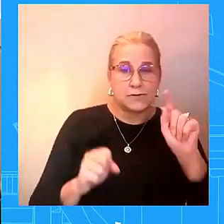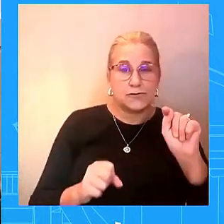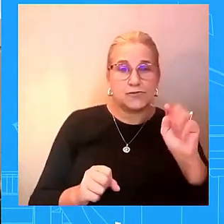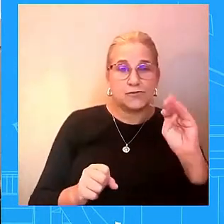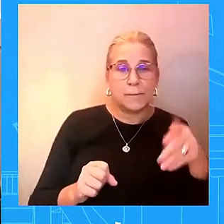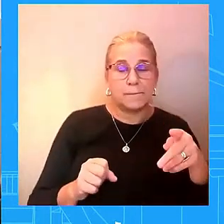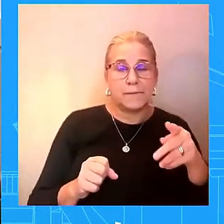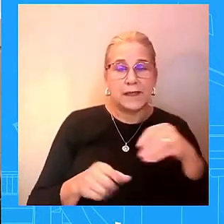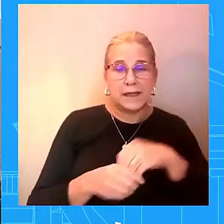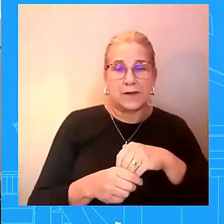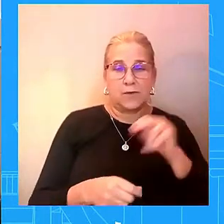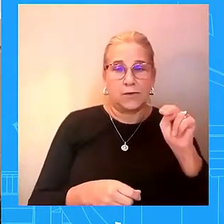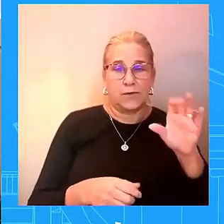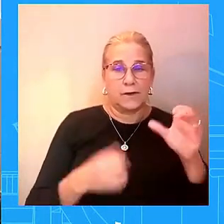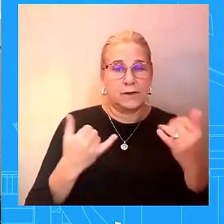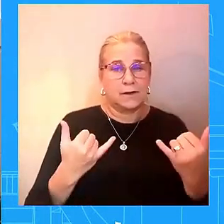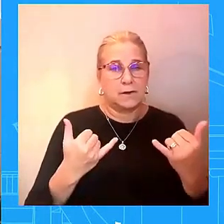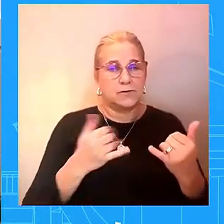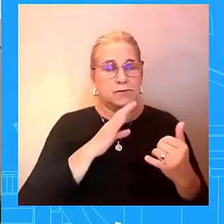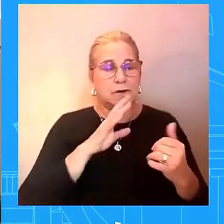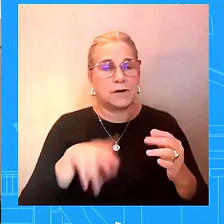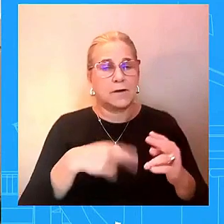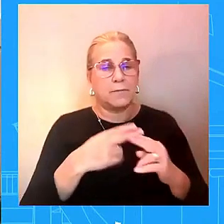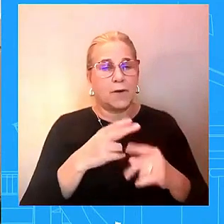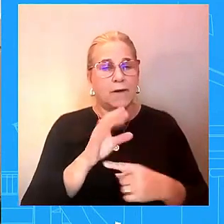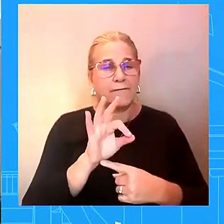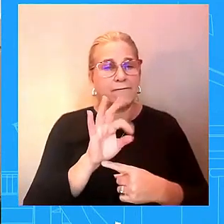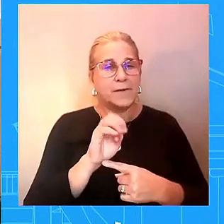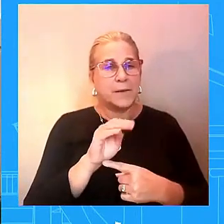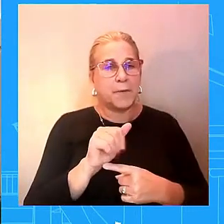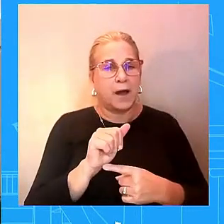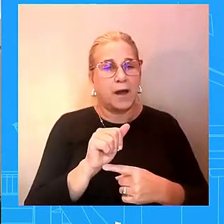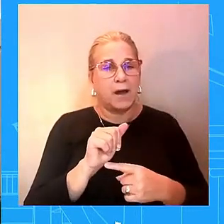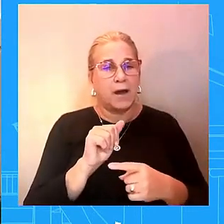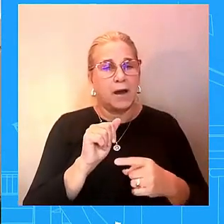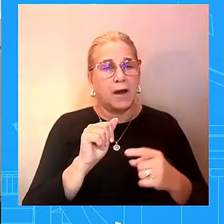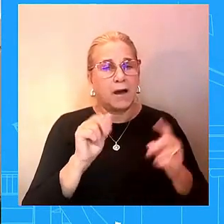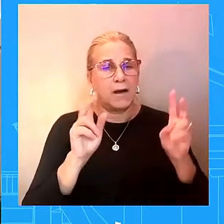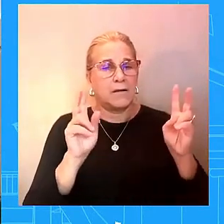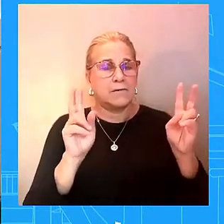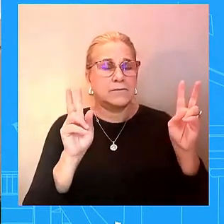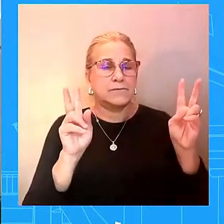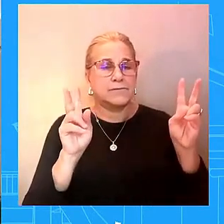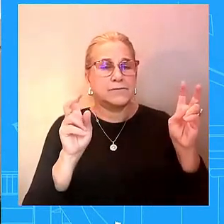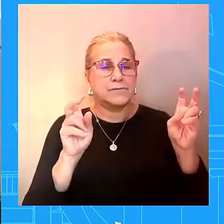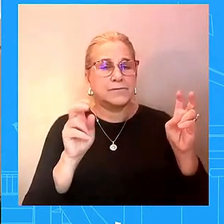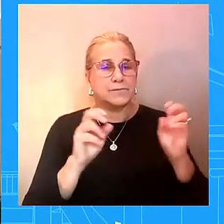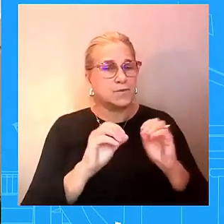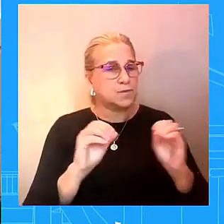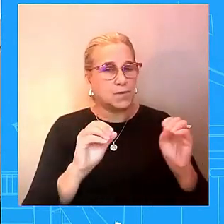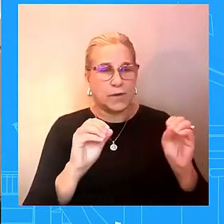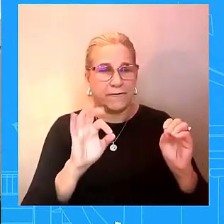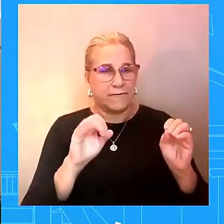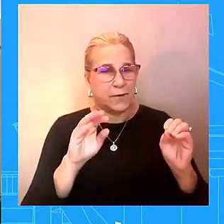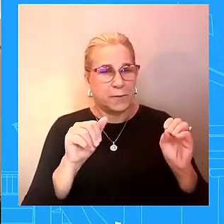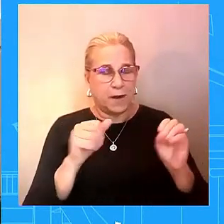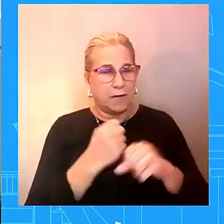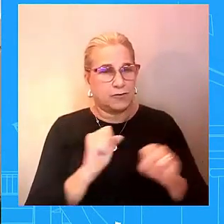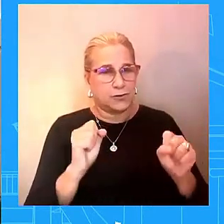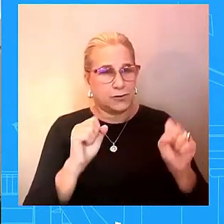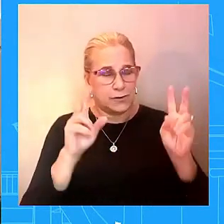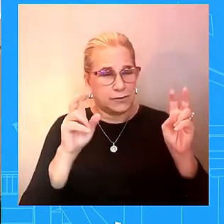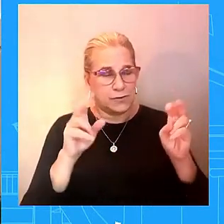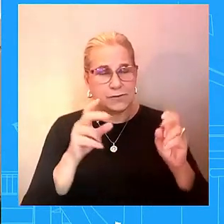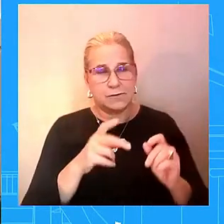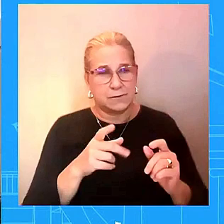efforts there he called the rescue effort quote non-existent he repeated some misleading information about where some of the funds have